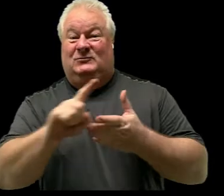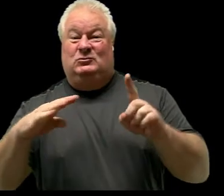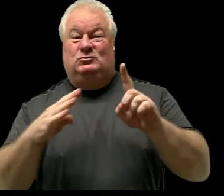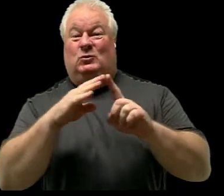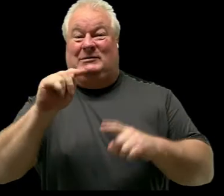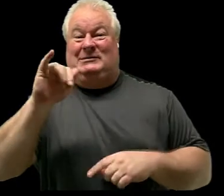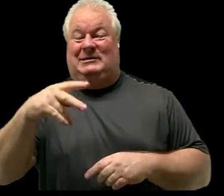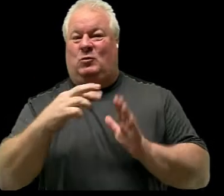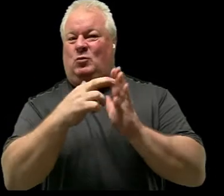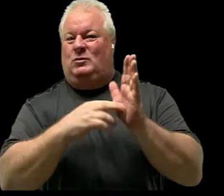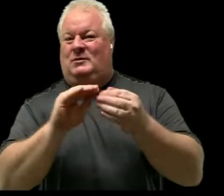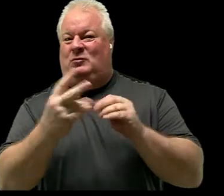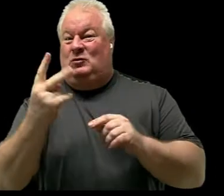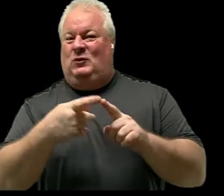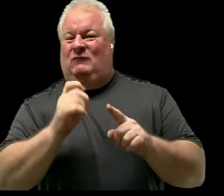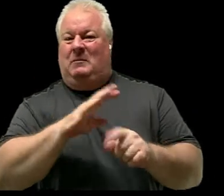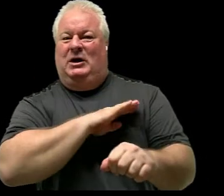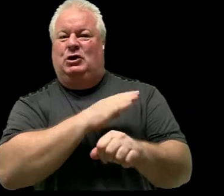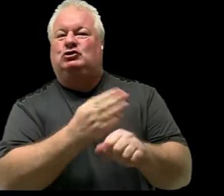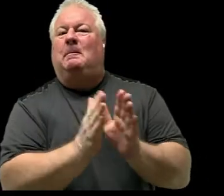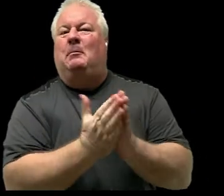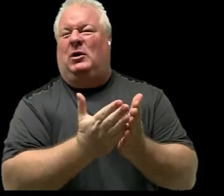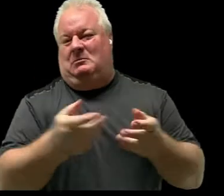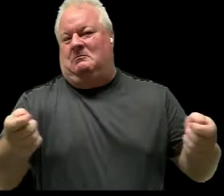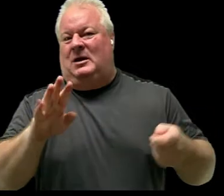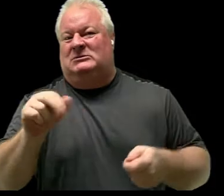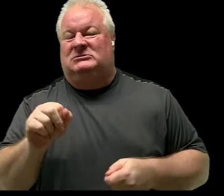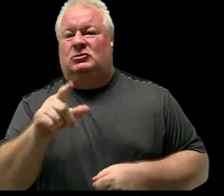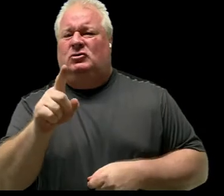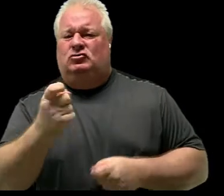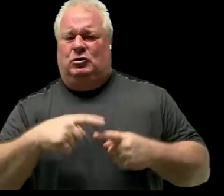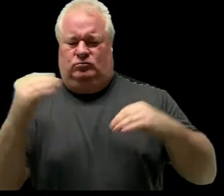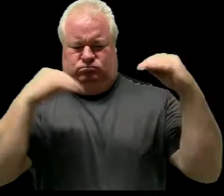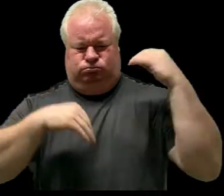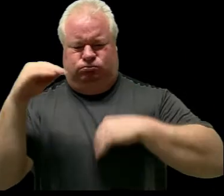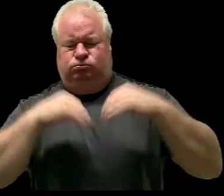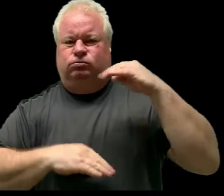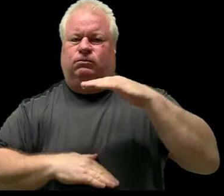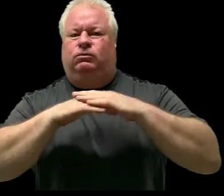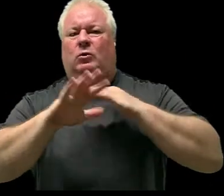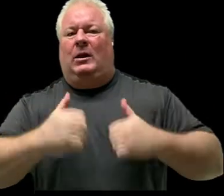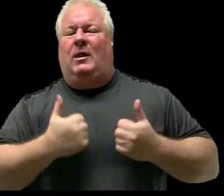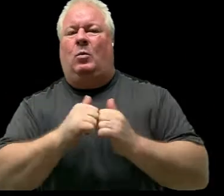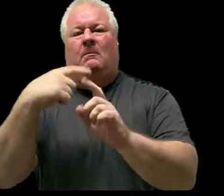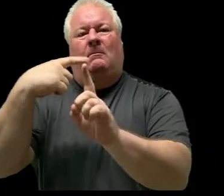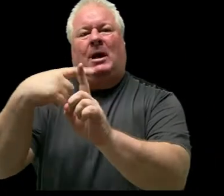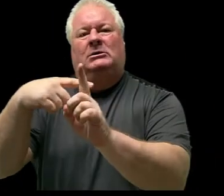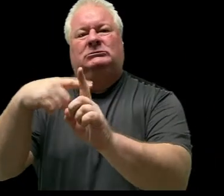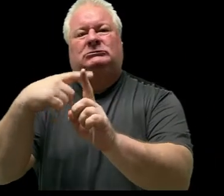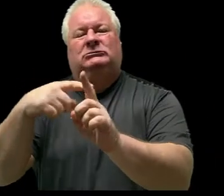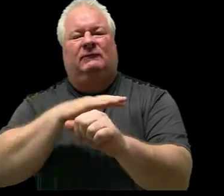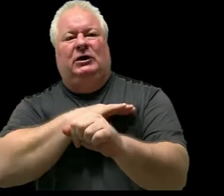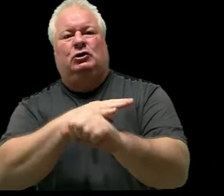This week's soaring tip is rule number two from the energy book. Fuel your life with positive energy. Positive